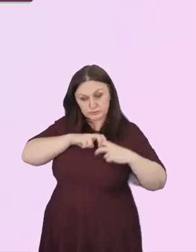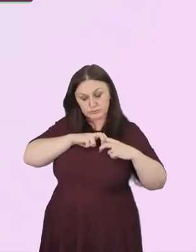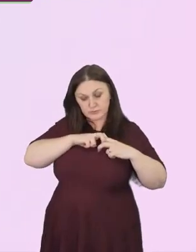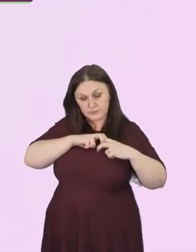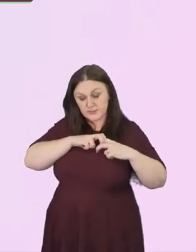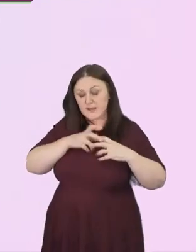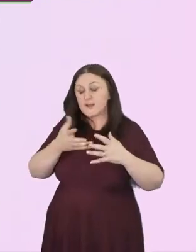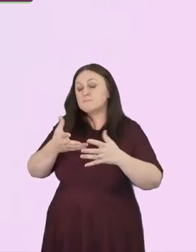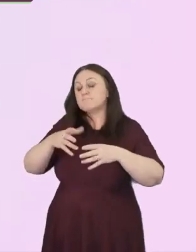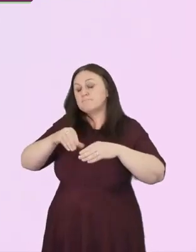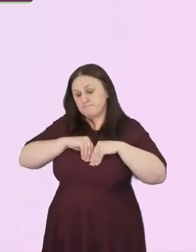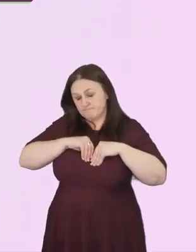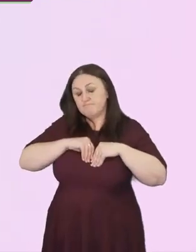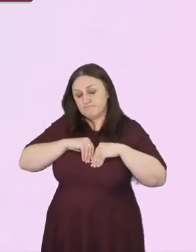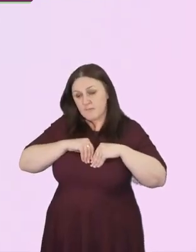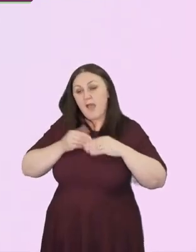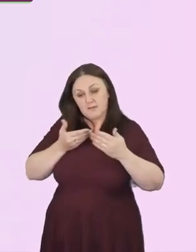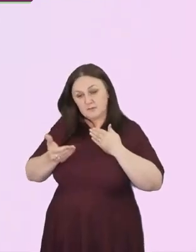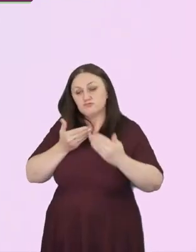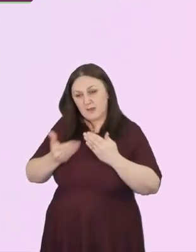Thank you for listening.